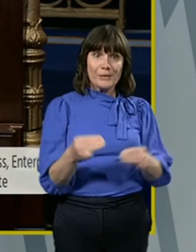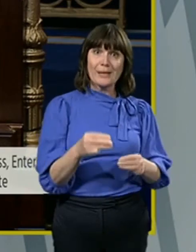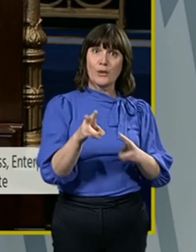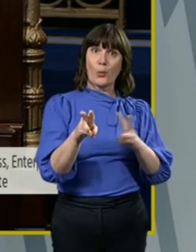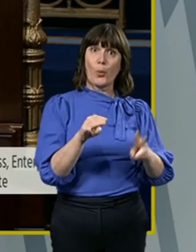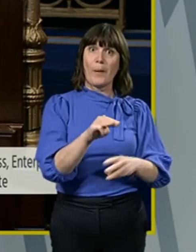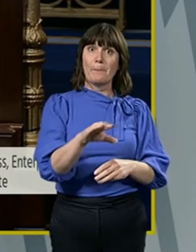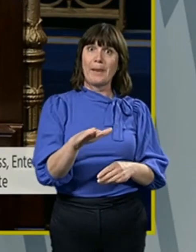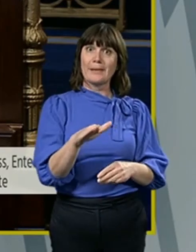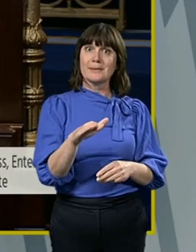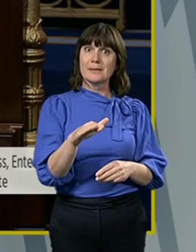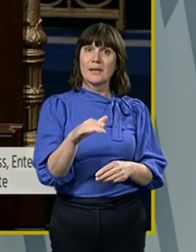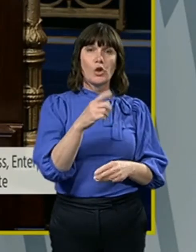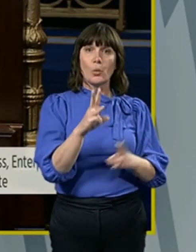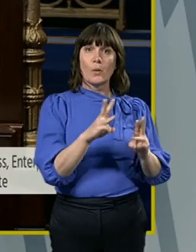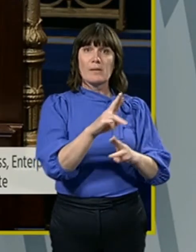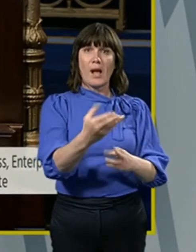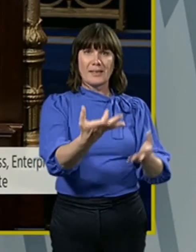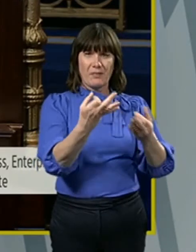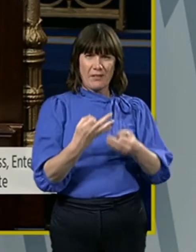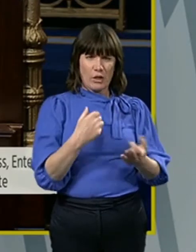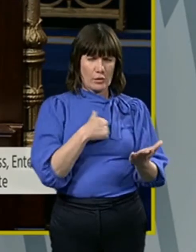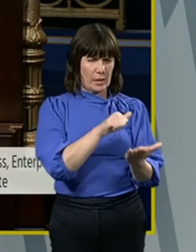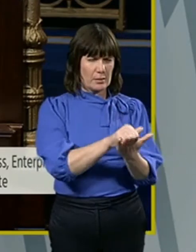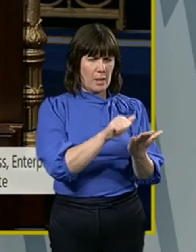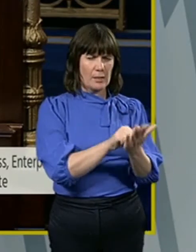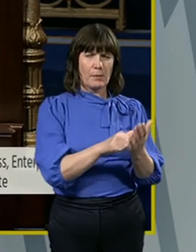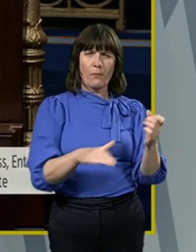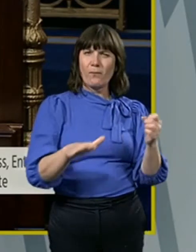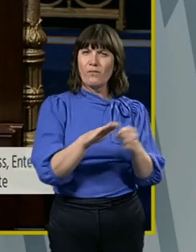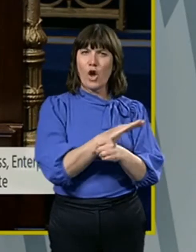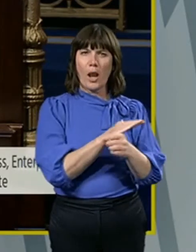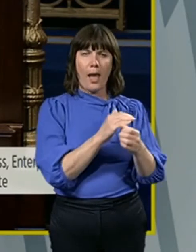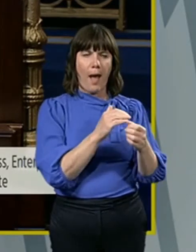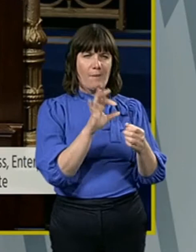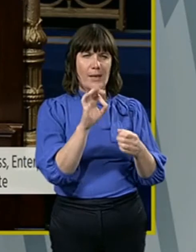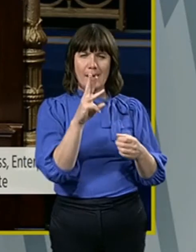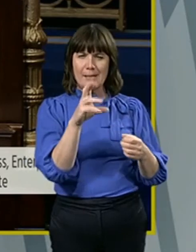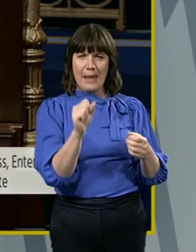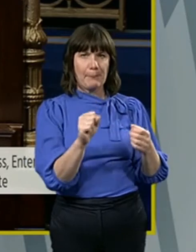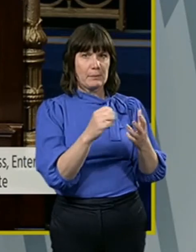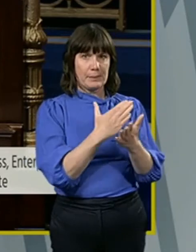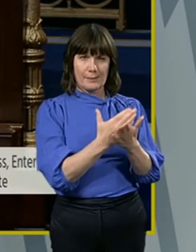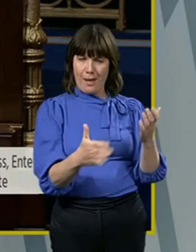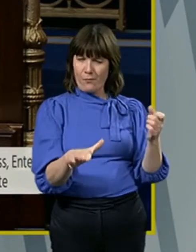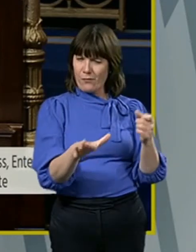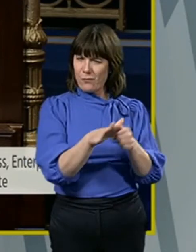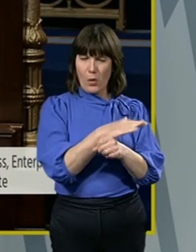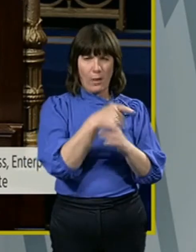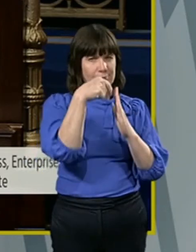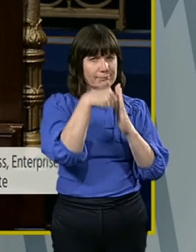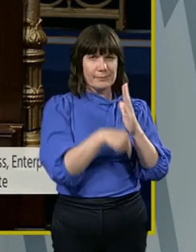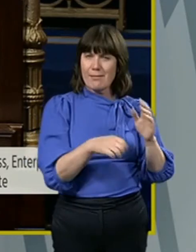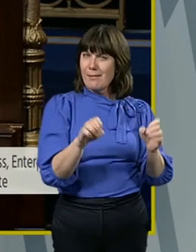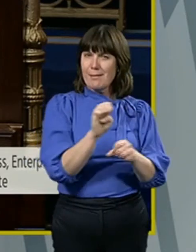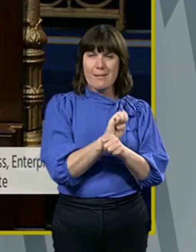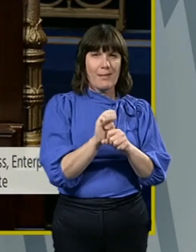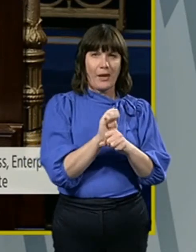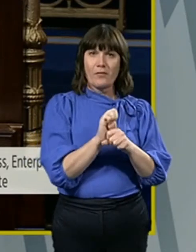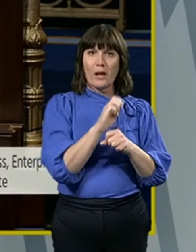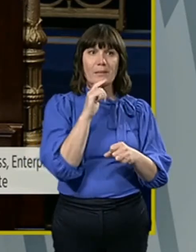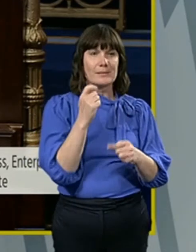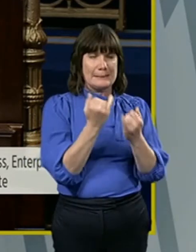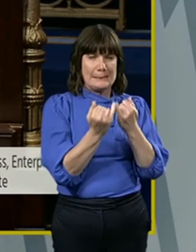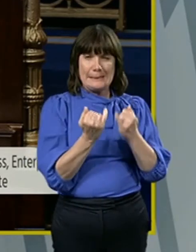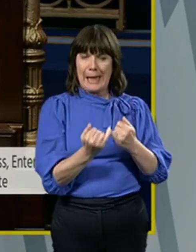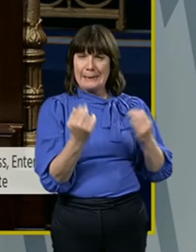you would not have given us a document that is full a caveat. is like a sieve because in it it says many times that employers